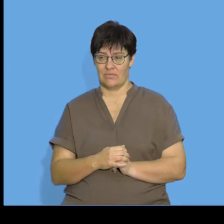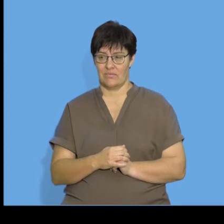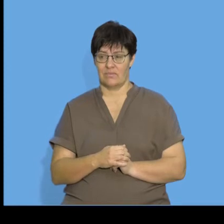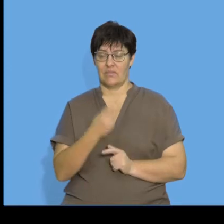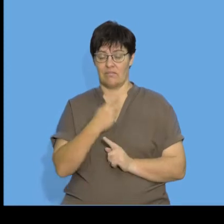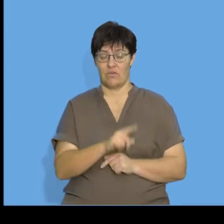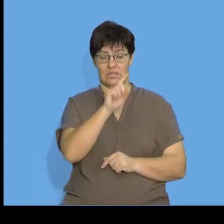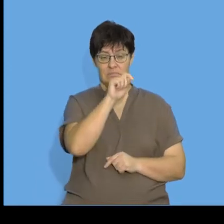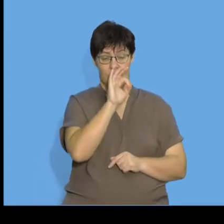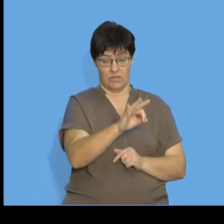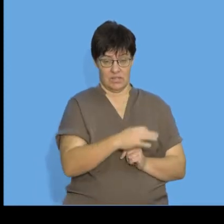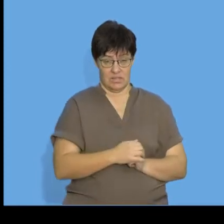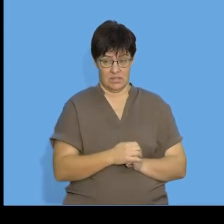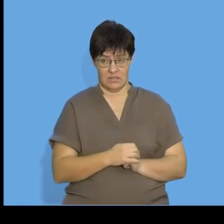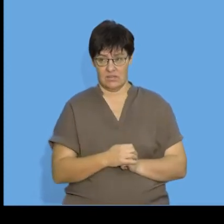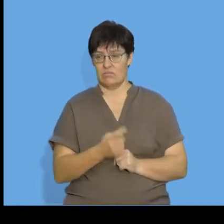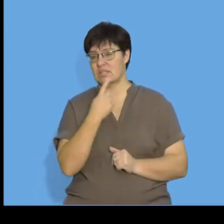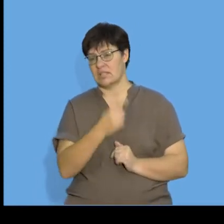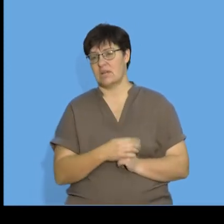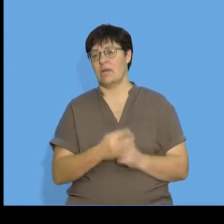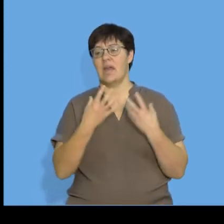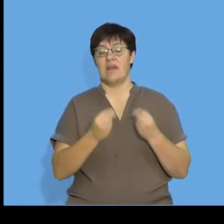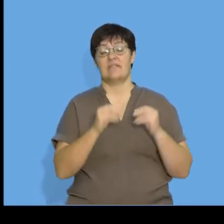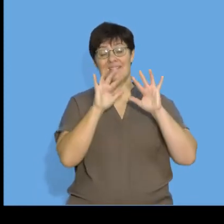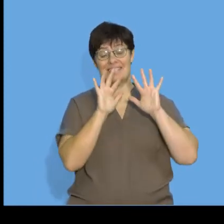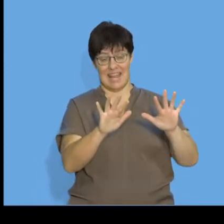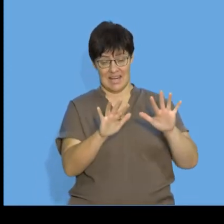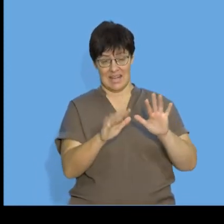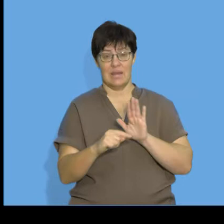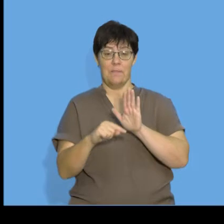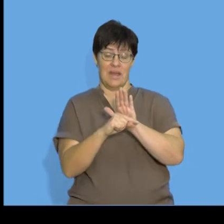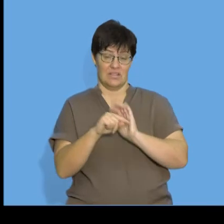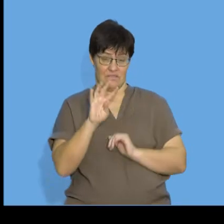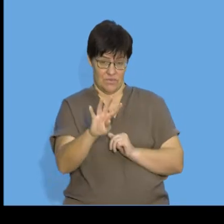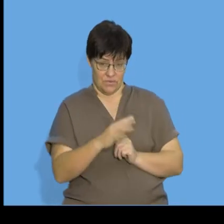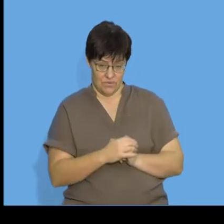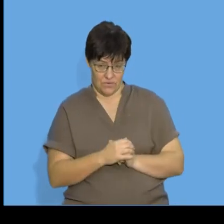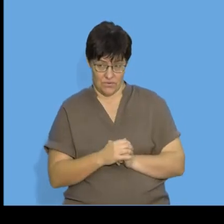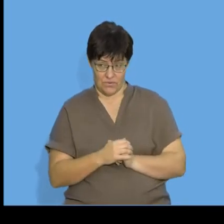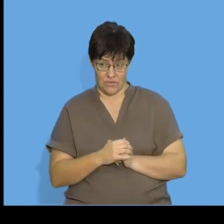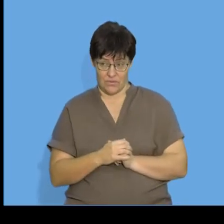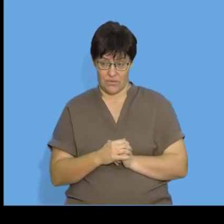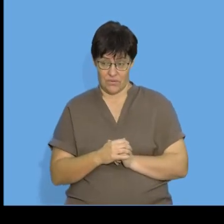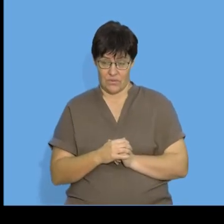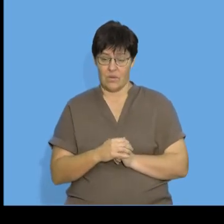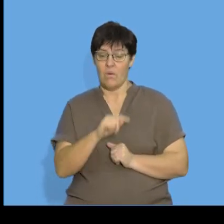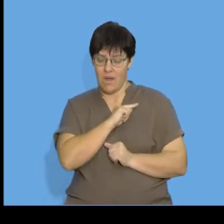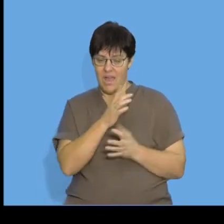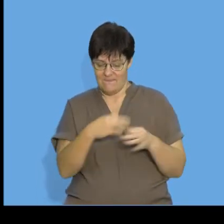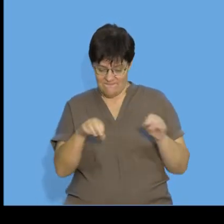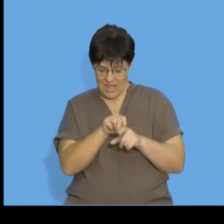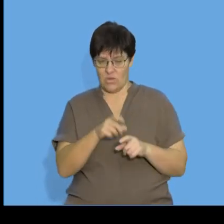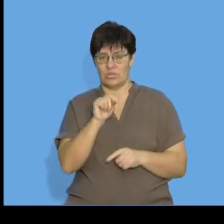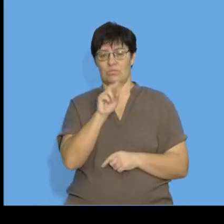Then, for term three, we can say that I had 10 minus 4, because that's the value of term